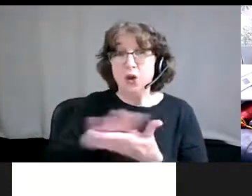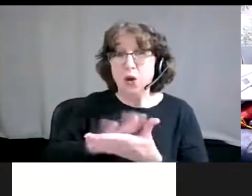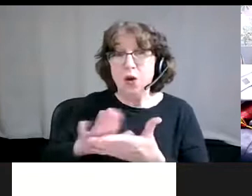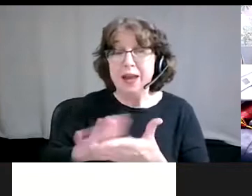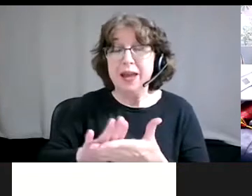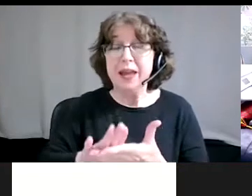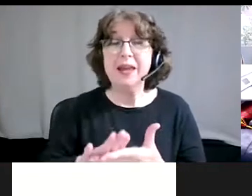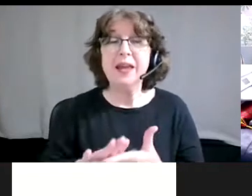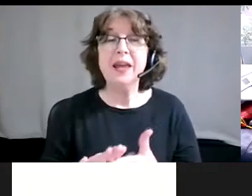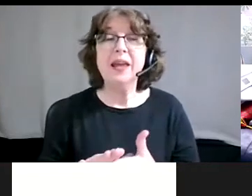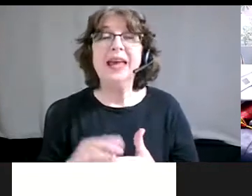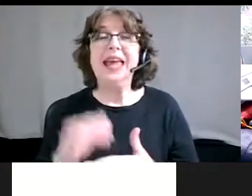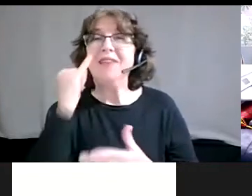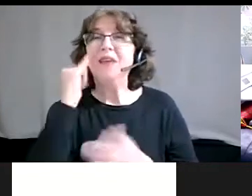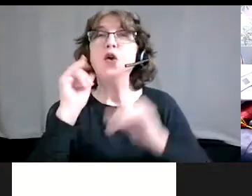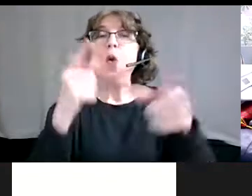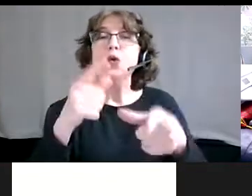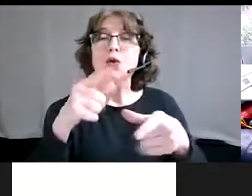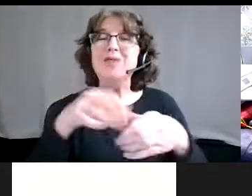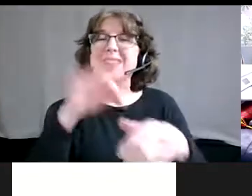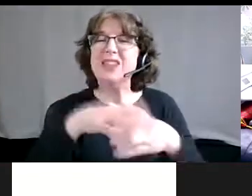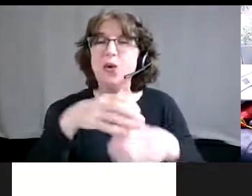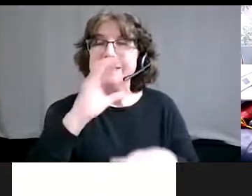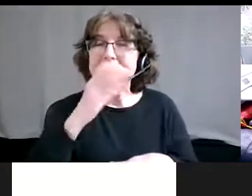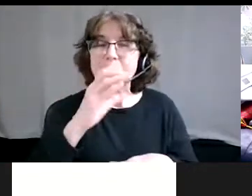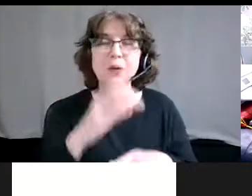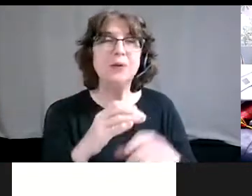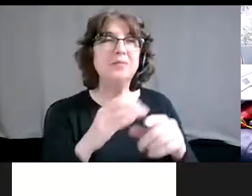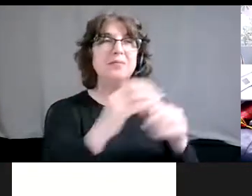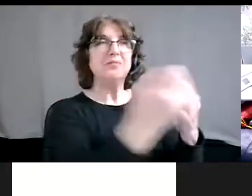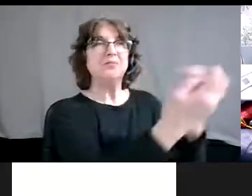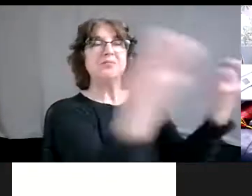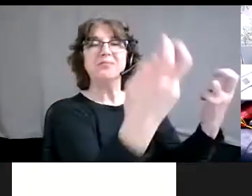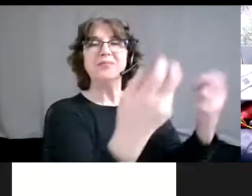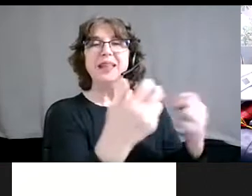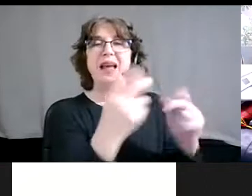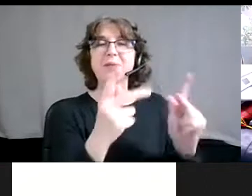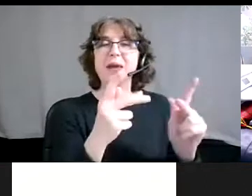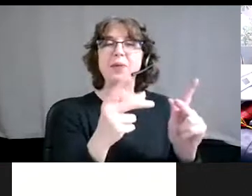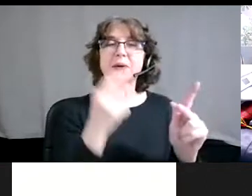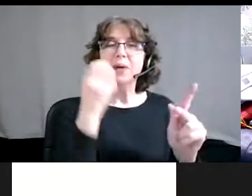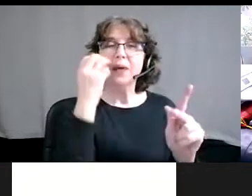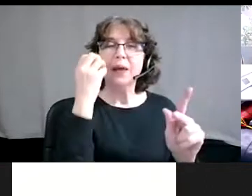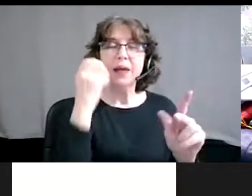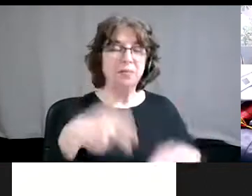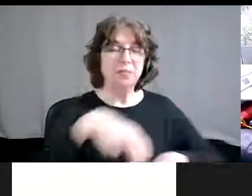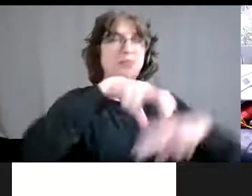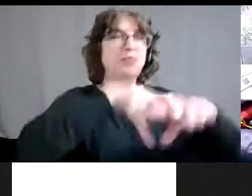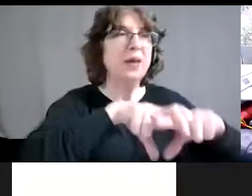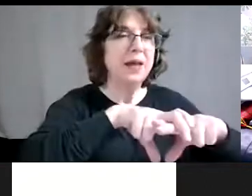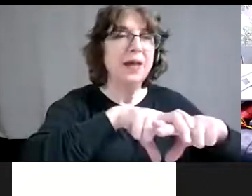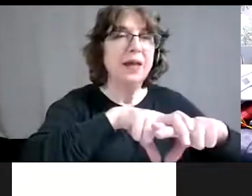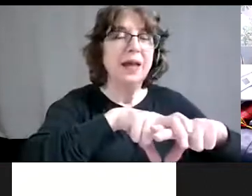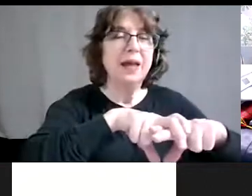to go to the soda counter, they would have folks sort of, uh, pull you back off the chair so that your